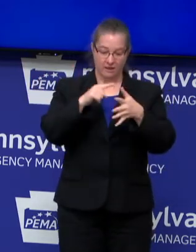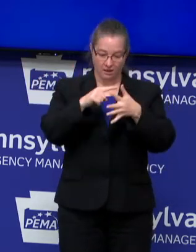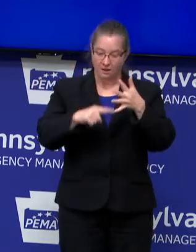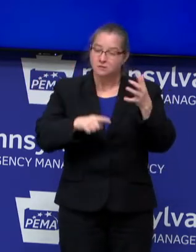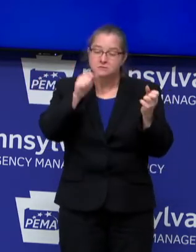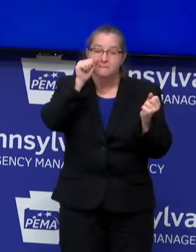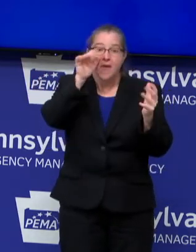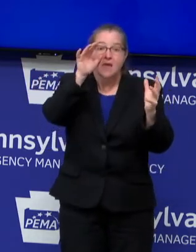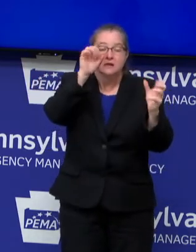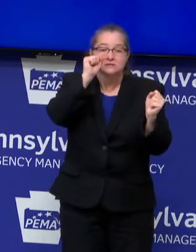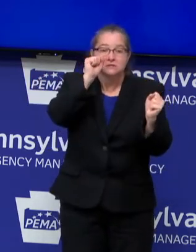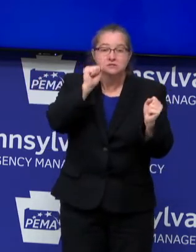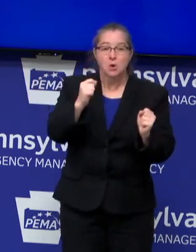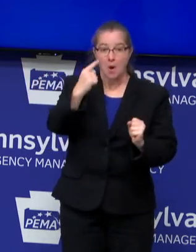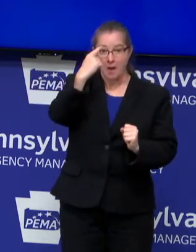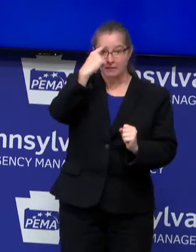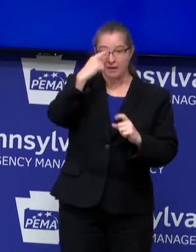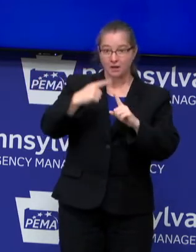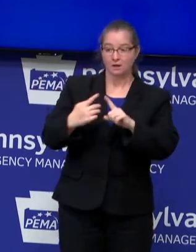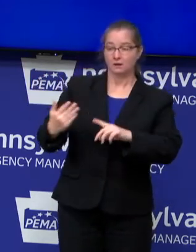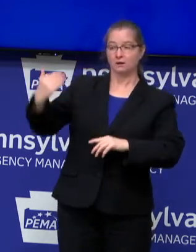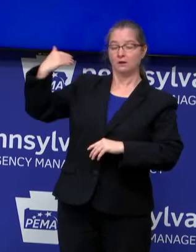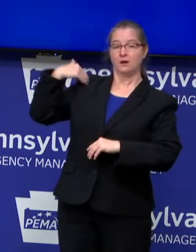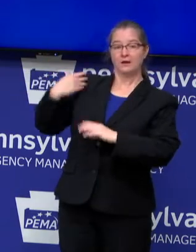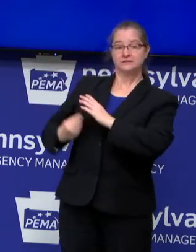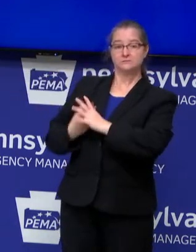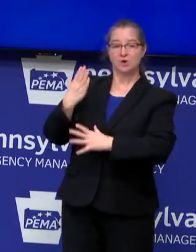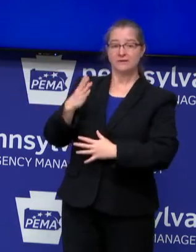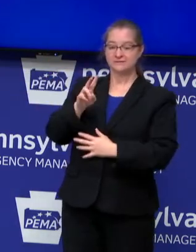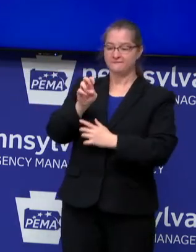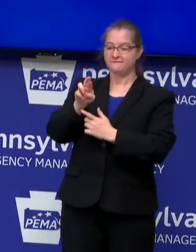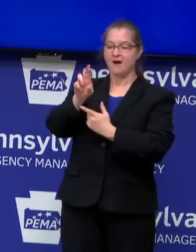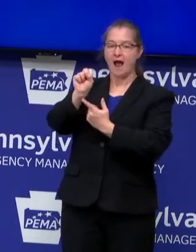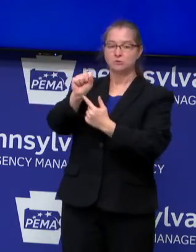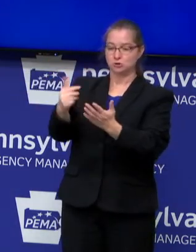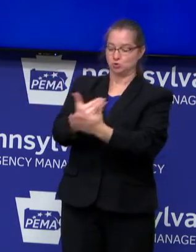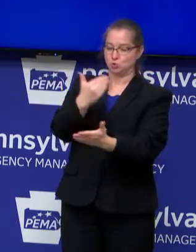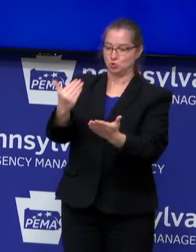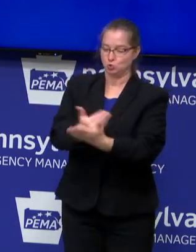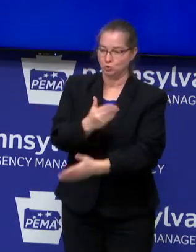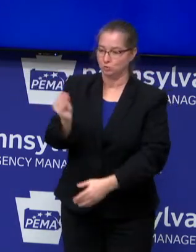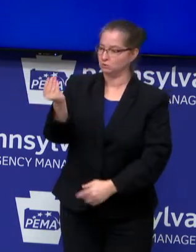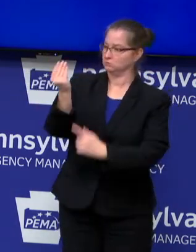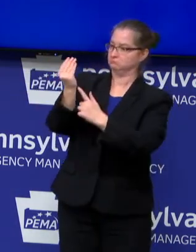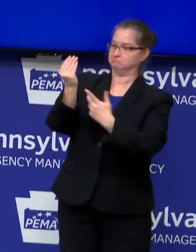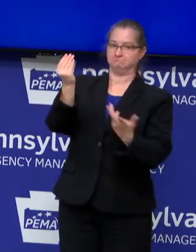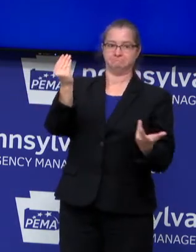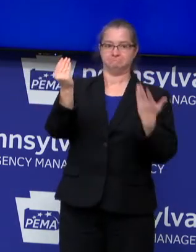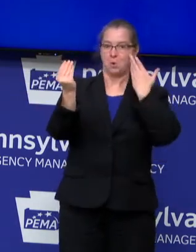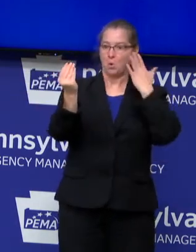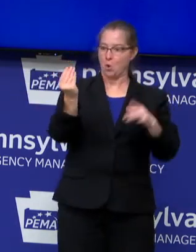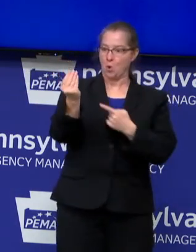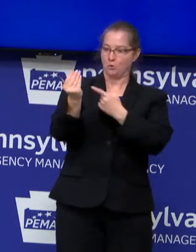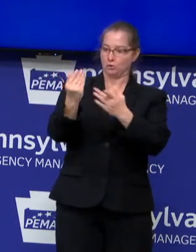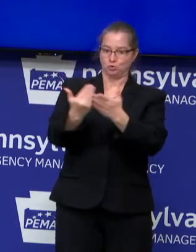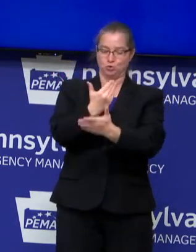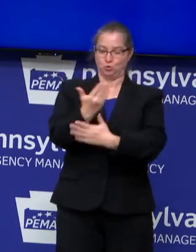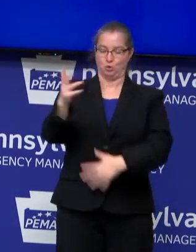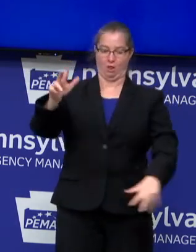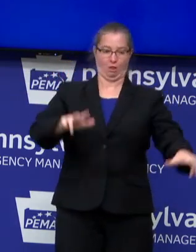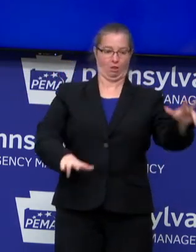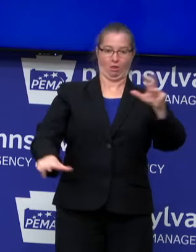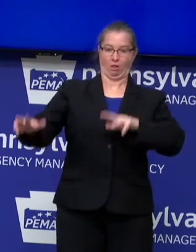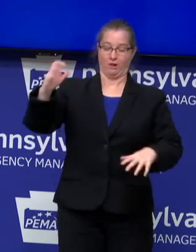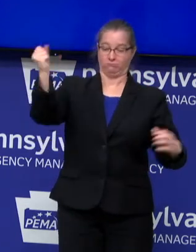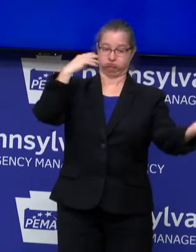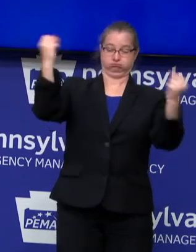So think about this back in the spring, we had this virus. It was a novel virus. had no idea what was going on with it. getting information